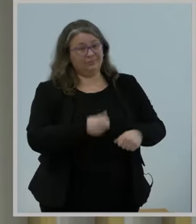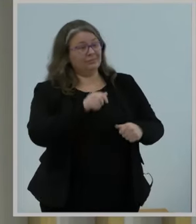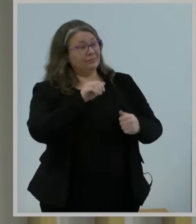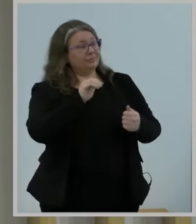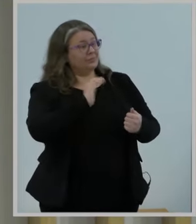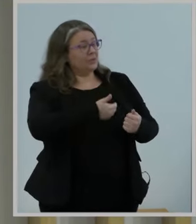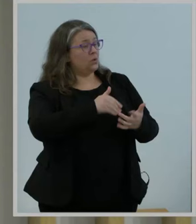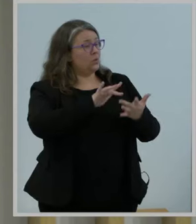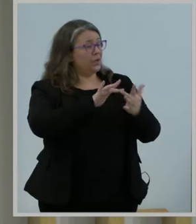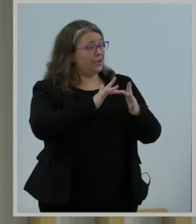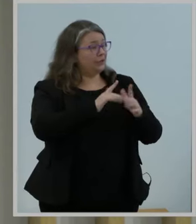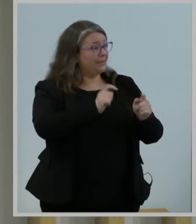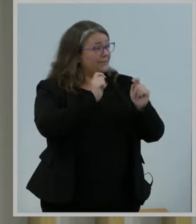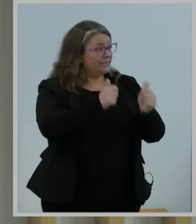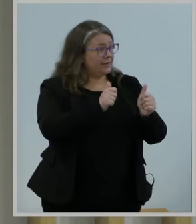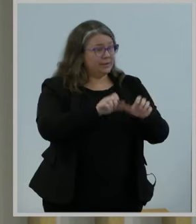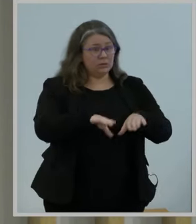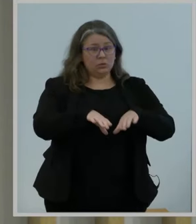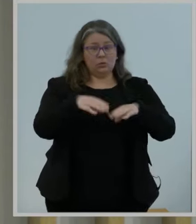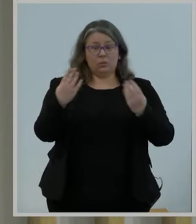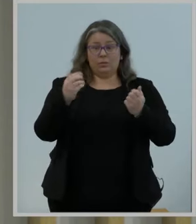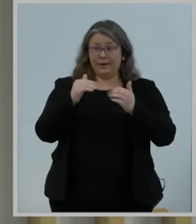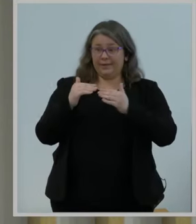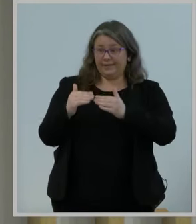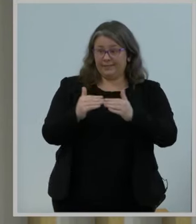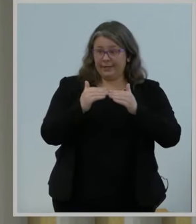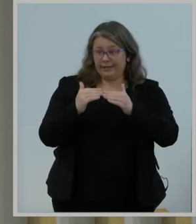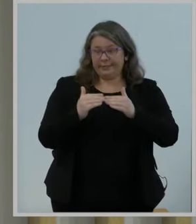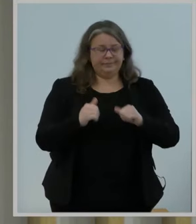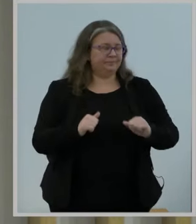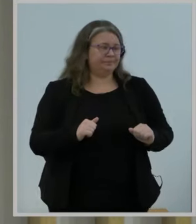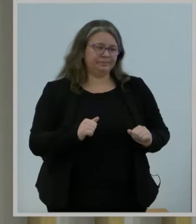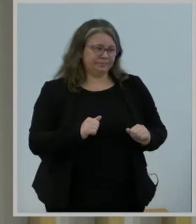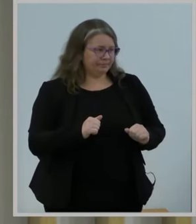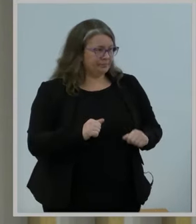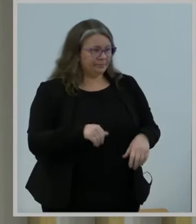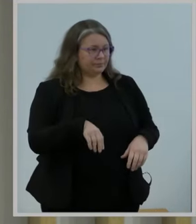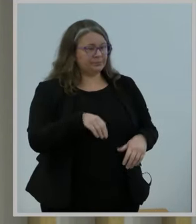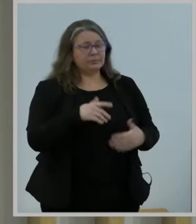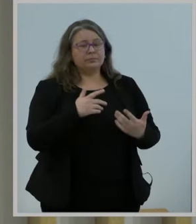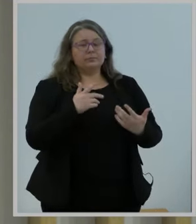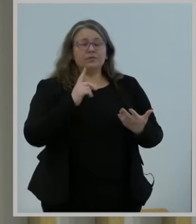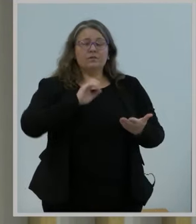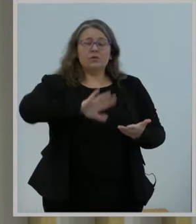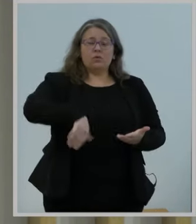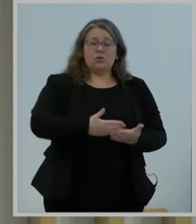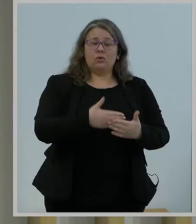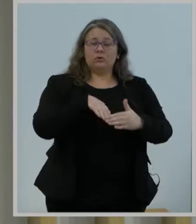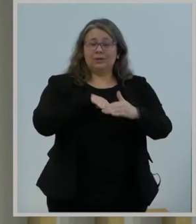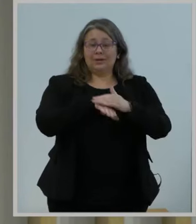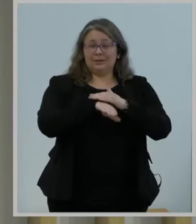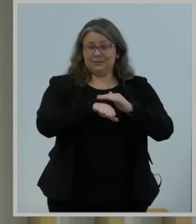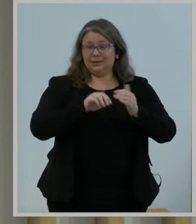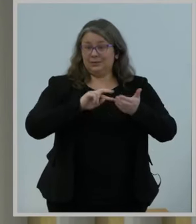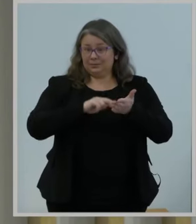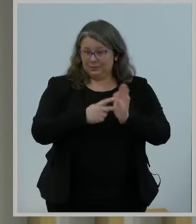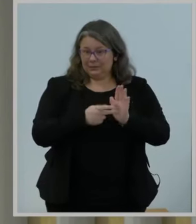full benefits of the Internet age, Internet access needs to be more than just accessible and affordable.